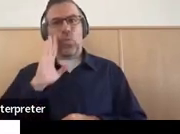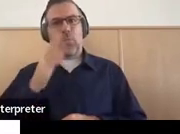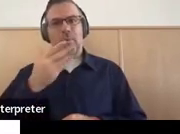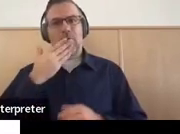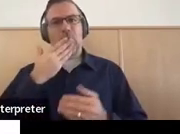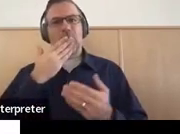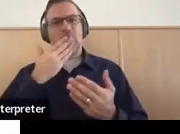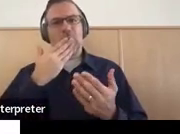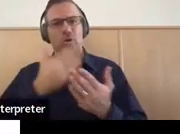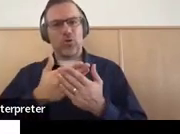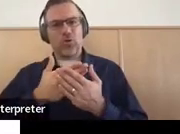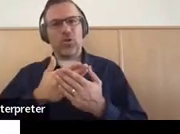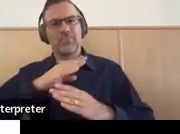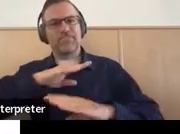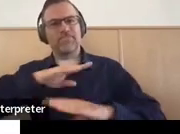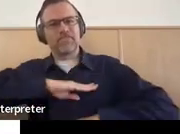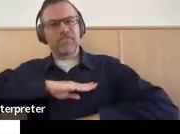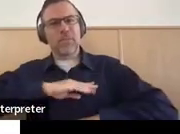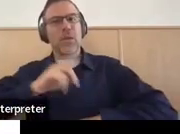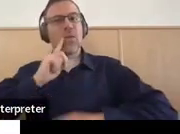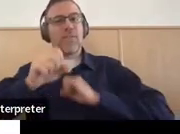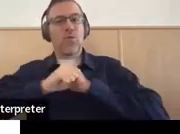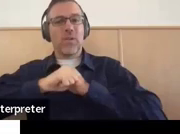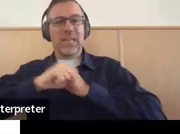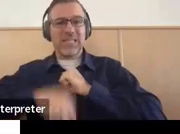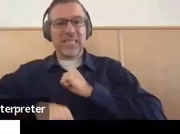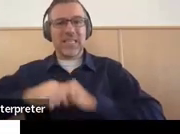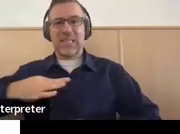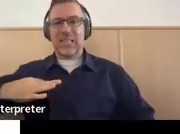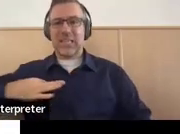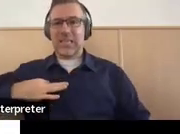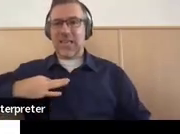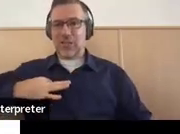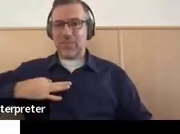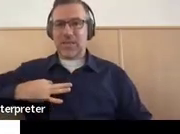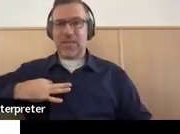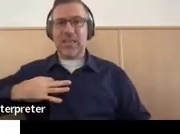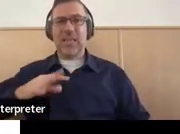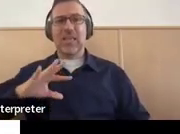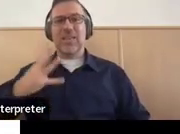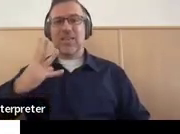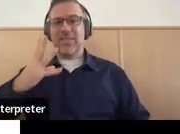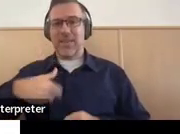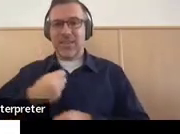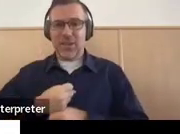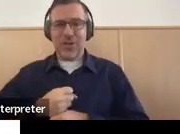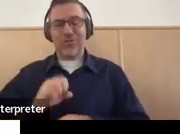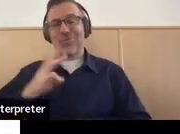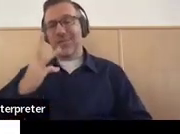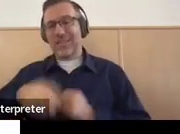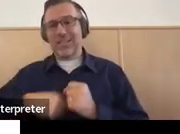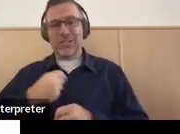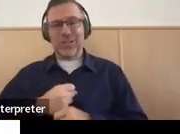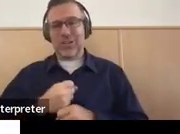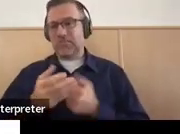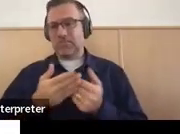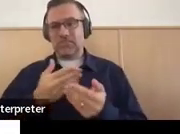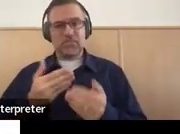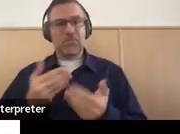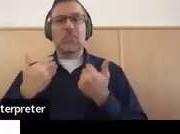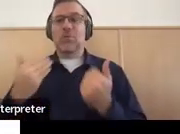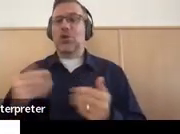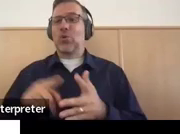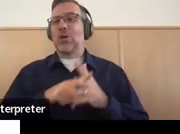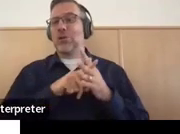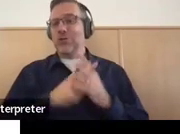extended eligibility, whether it's a fifth year or a sixth year, etc., to begin that planning as